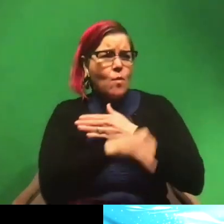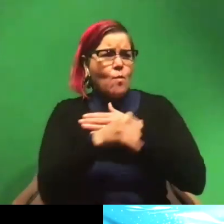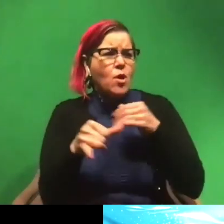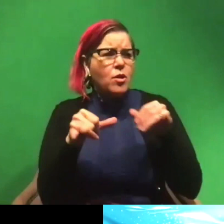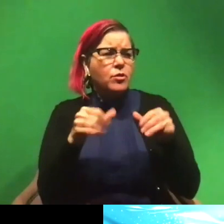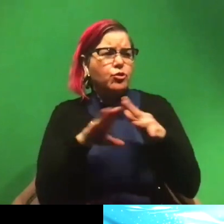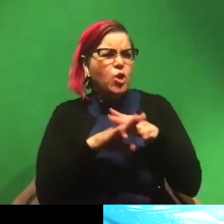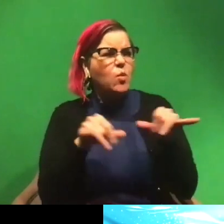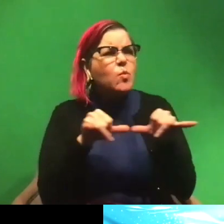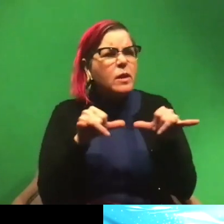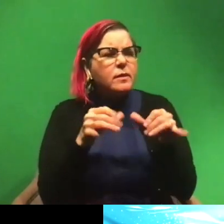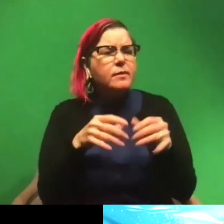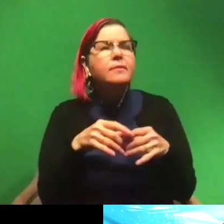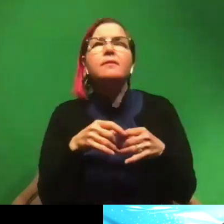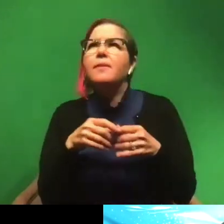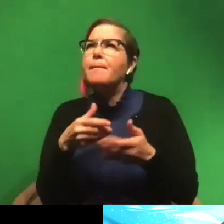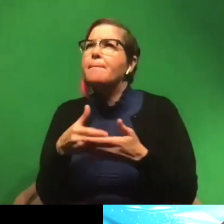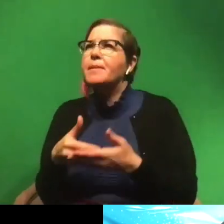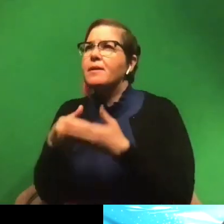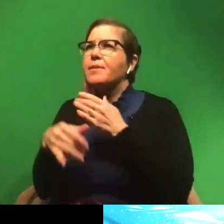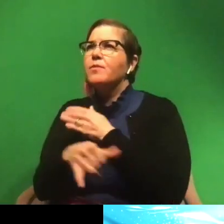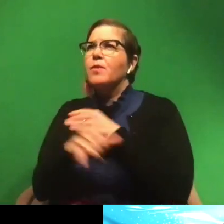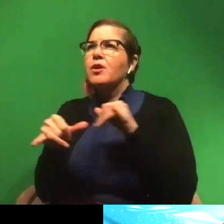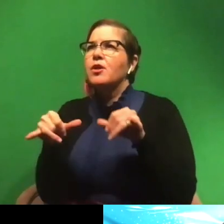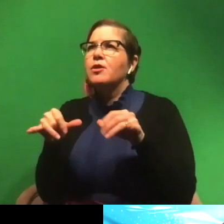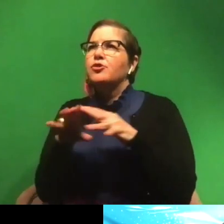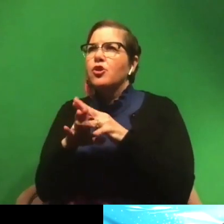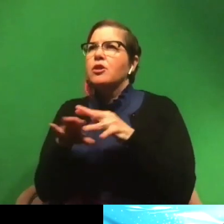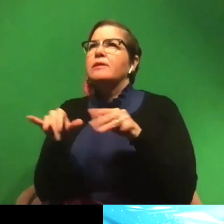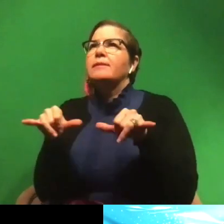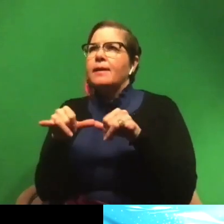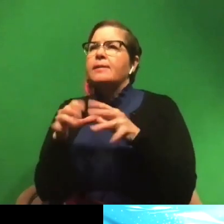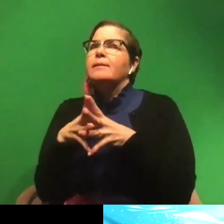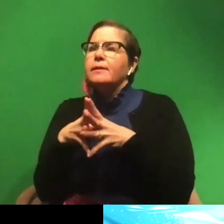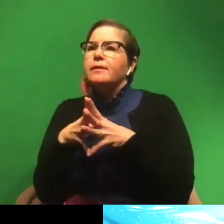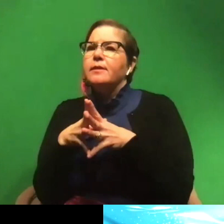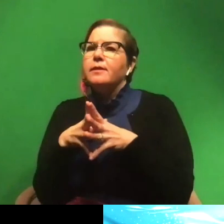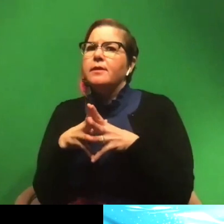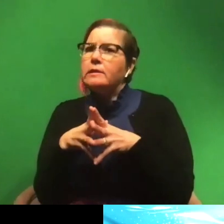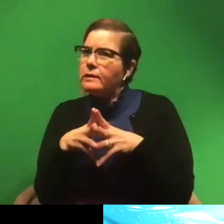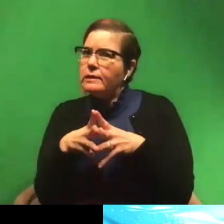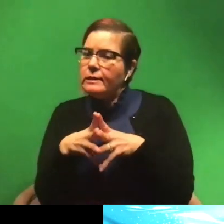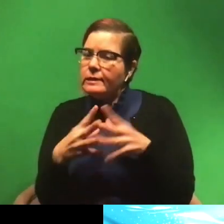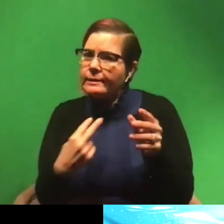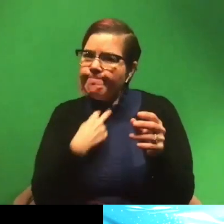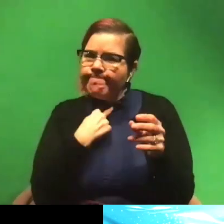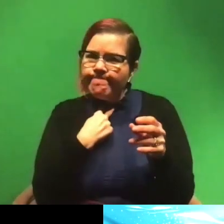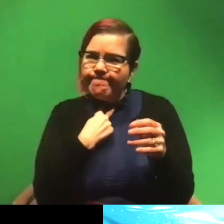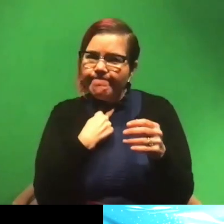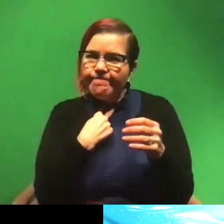How big is a baby whale shark? Oh man, that's a stumper. Um, um,